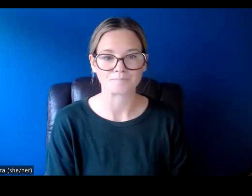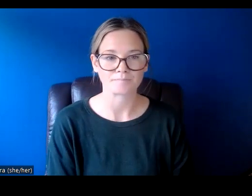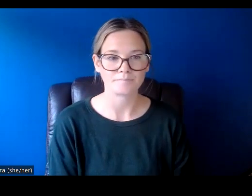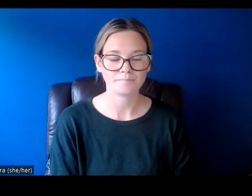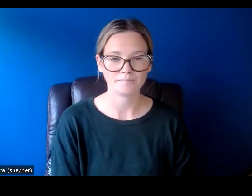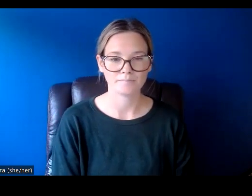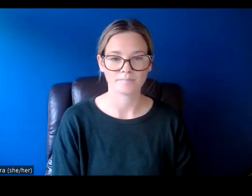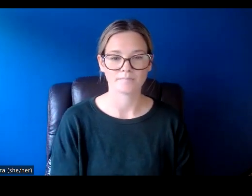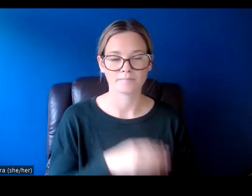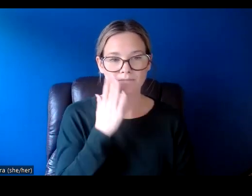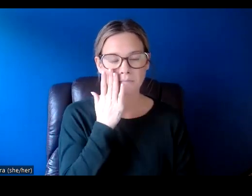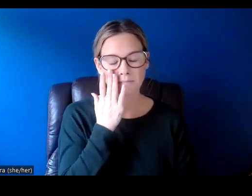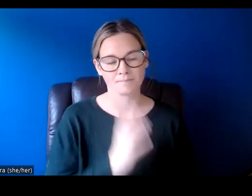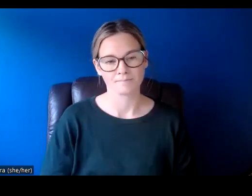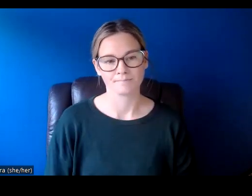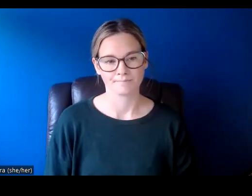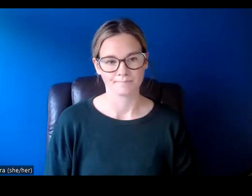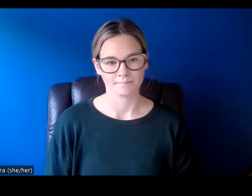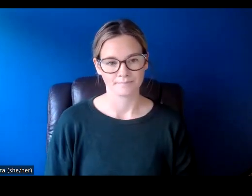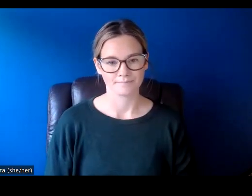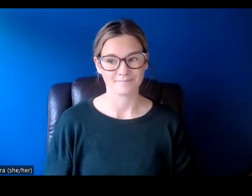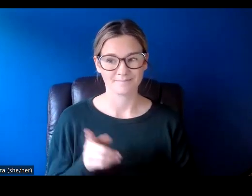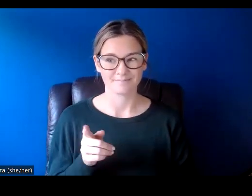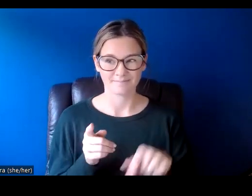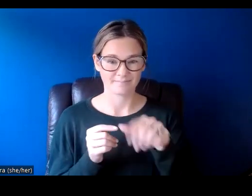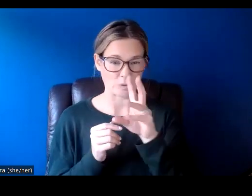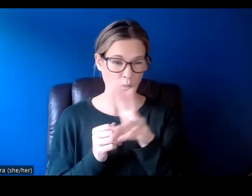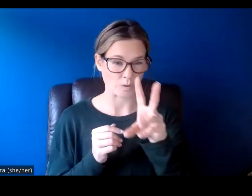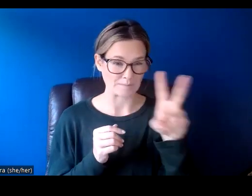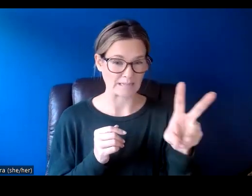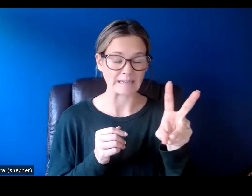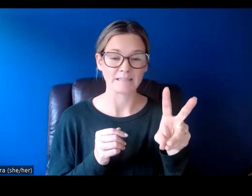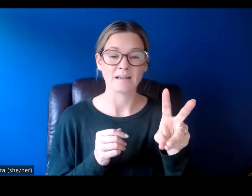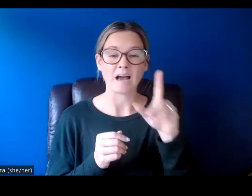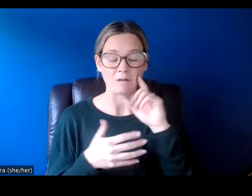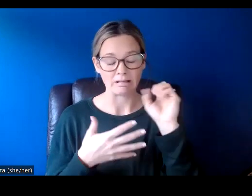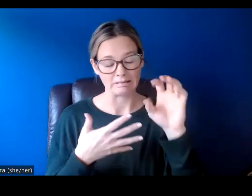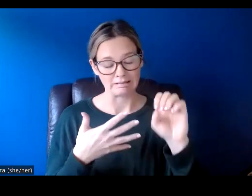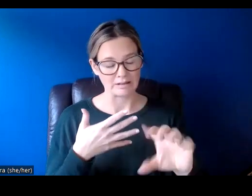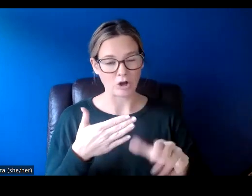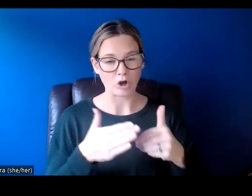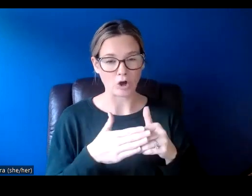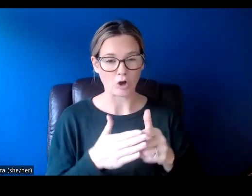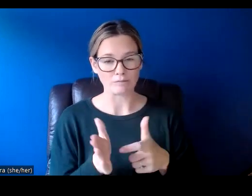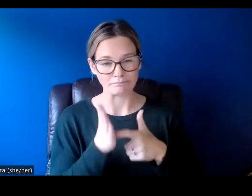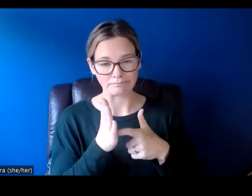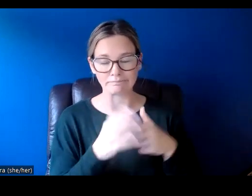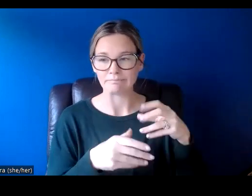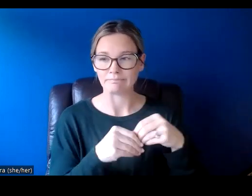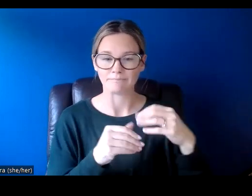And while we go through this on the website, we're going to cover all of the submission requirements in the application.